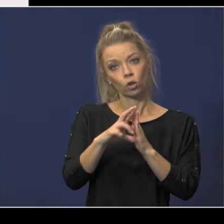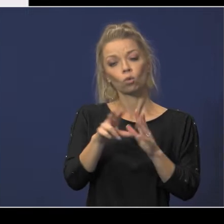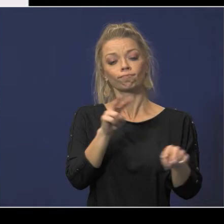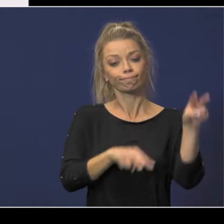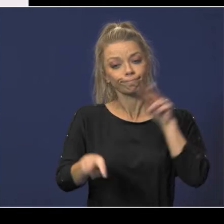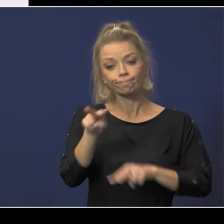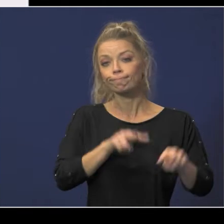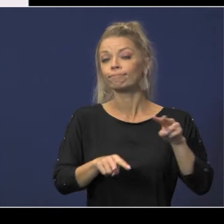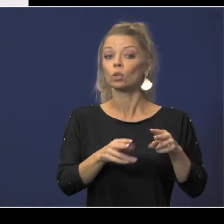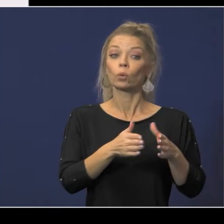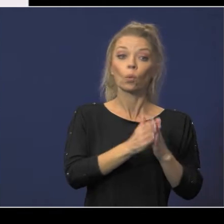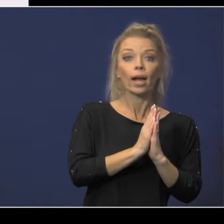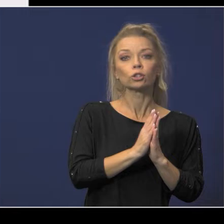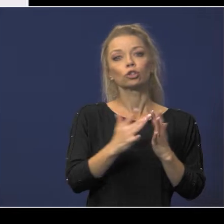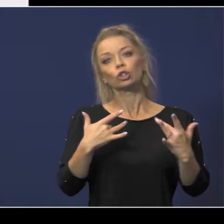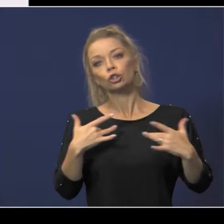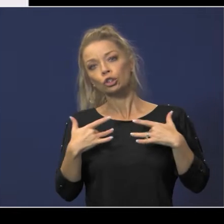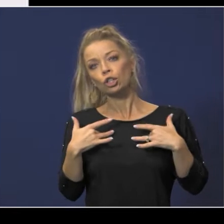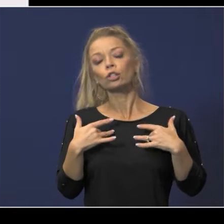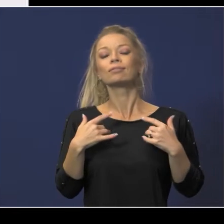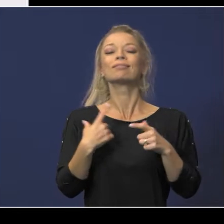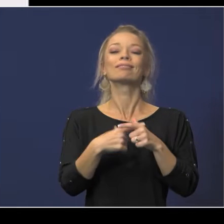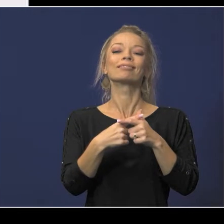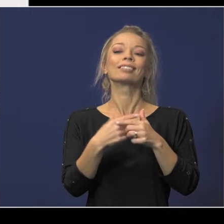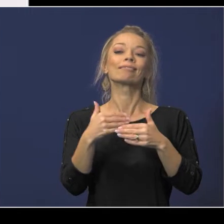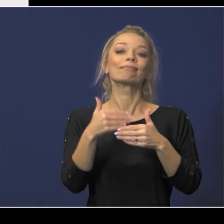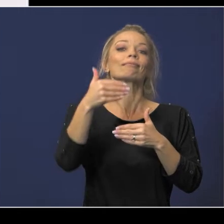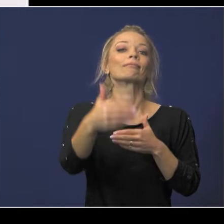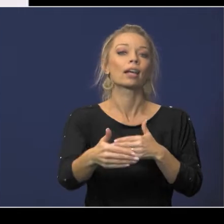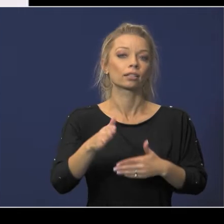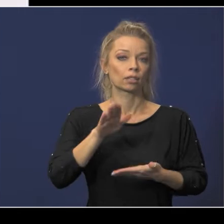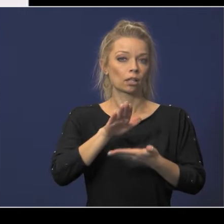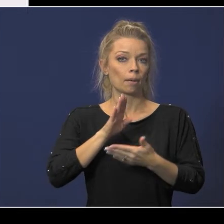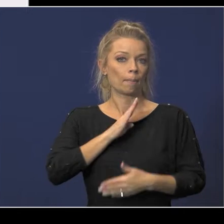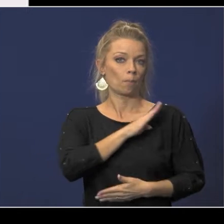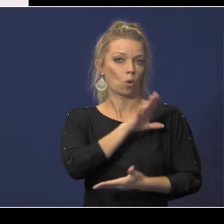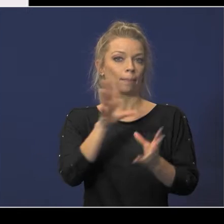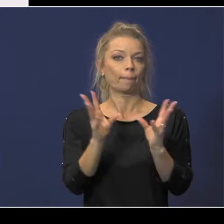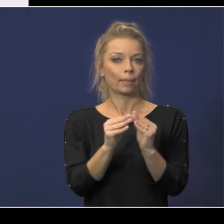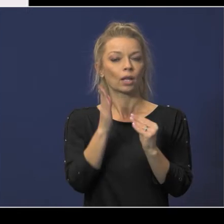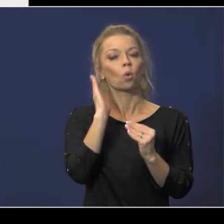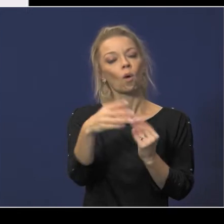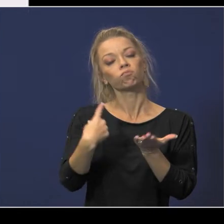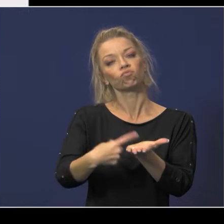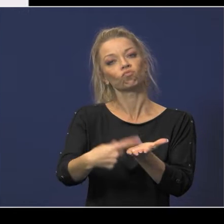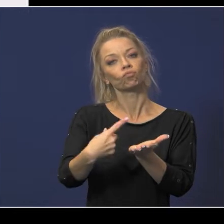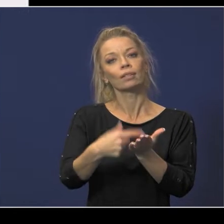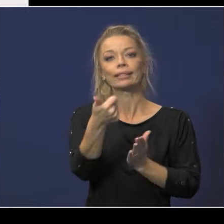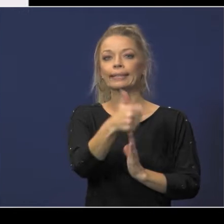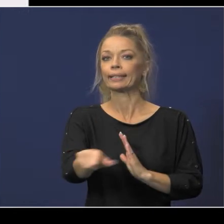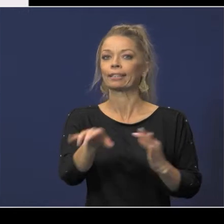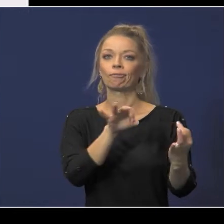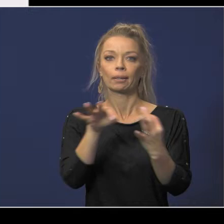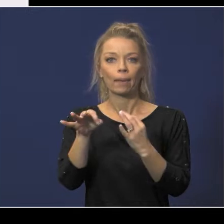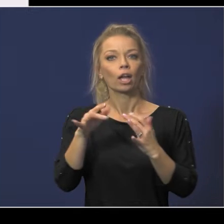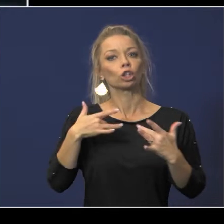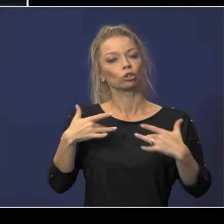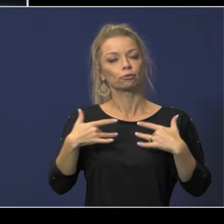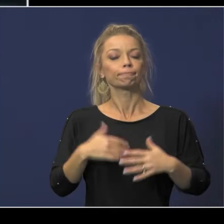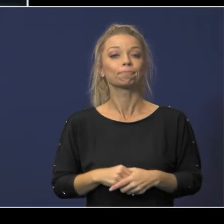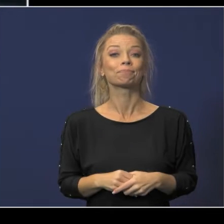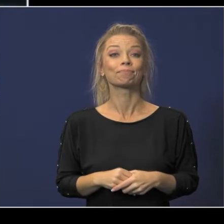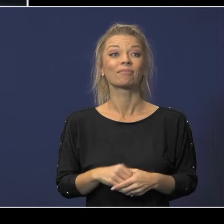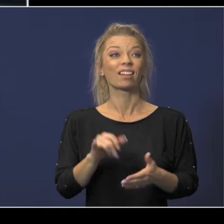concerns and we will address them at the next board meeting and at this time it concludes our